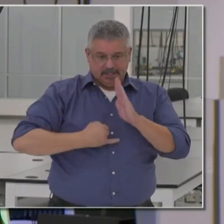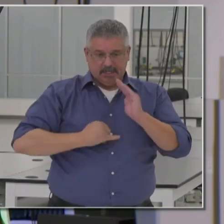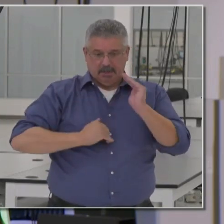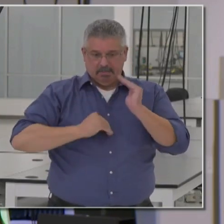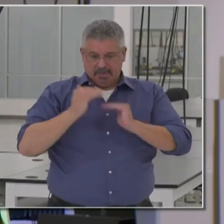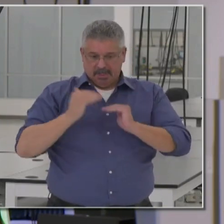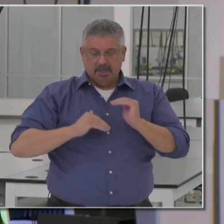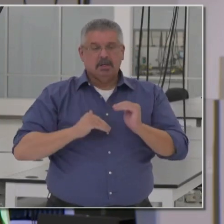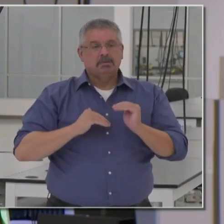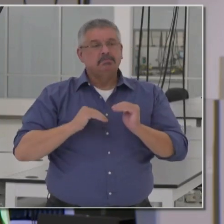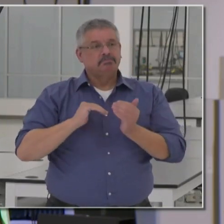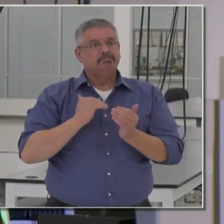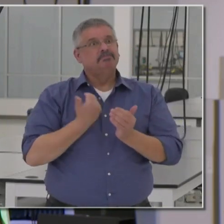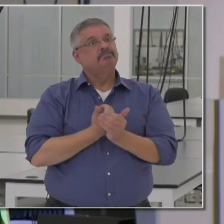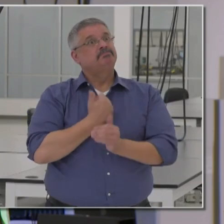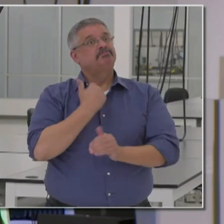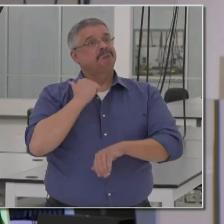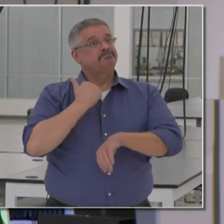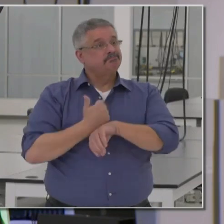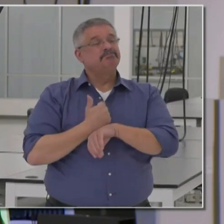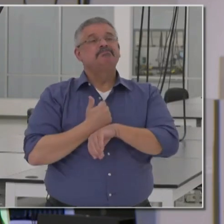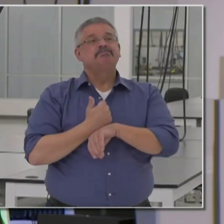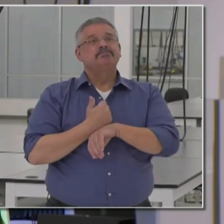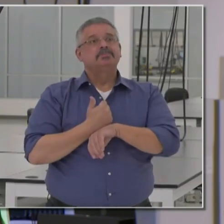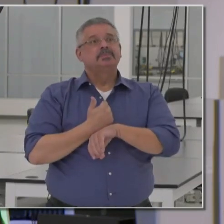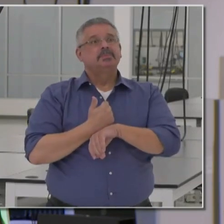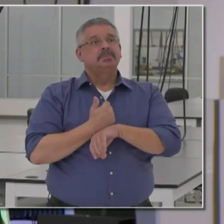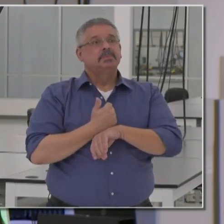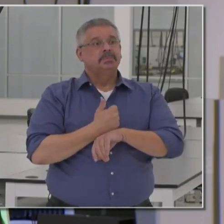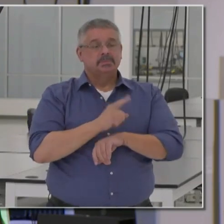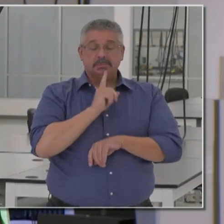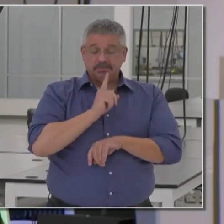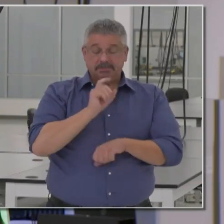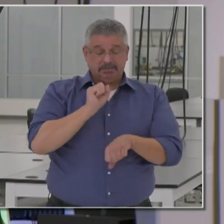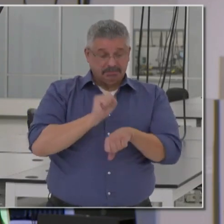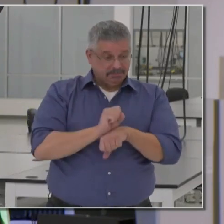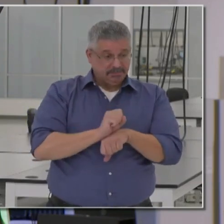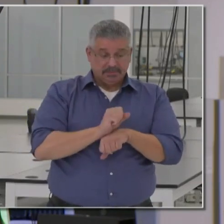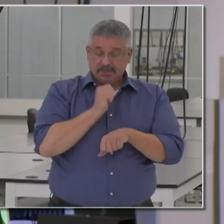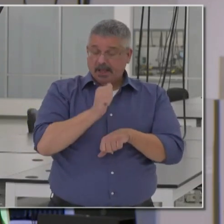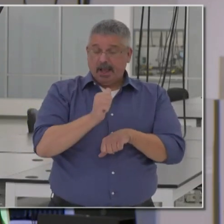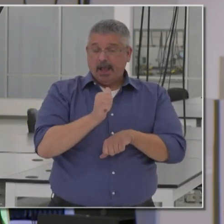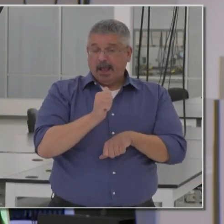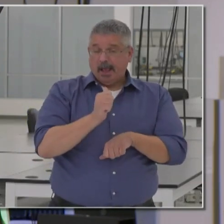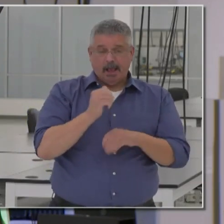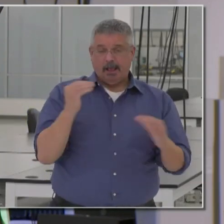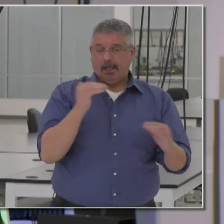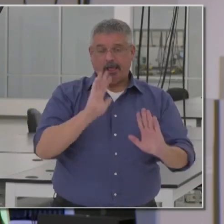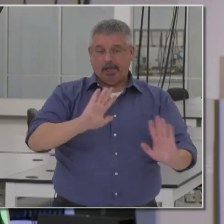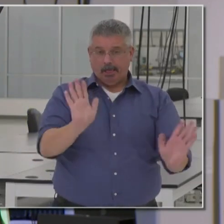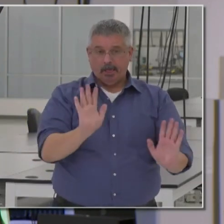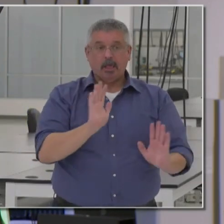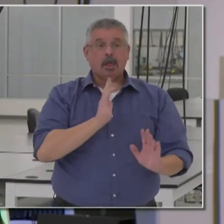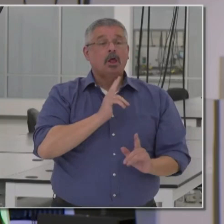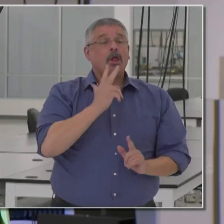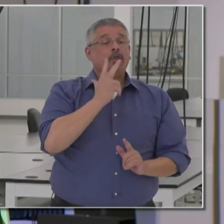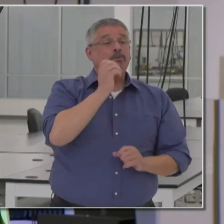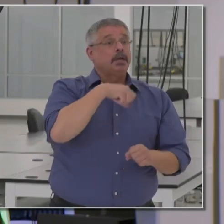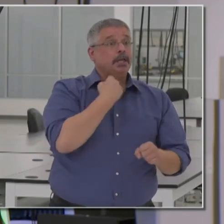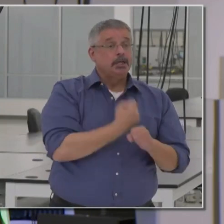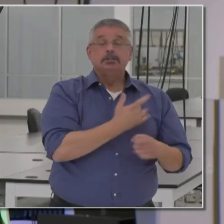-build framework where we were able to take something that I quite literally am not exaggerating, typically takes three